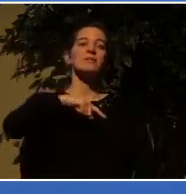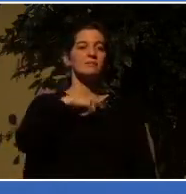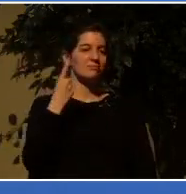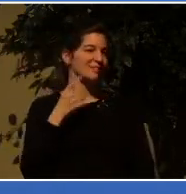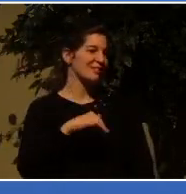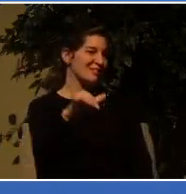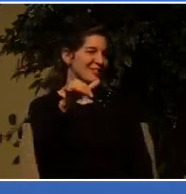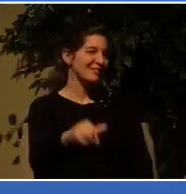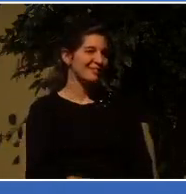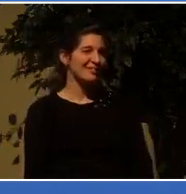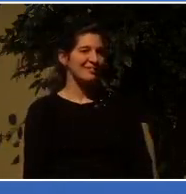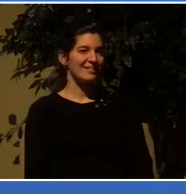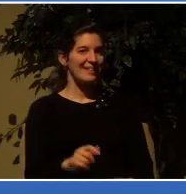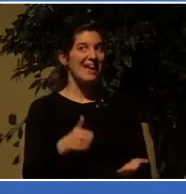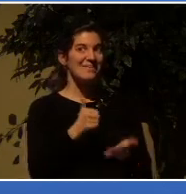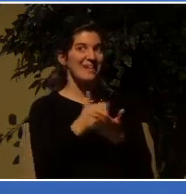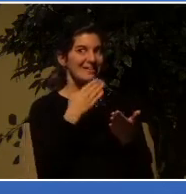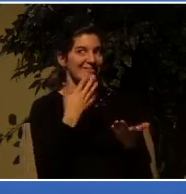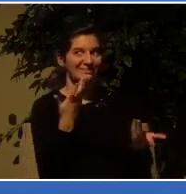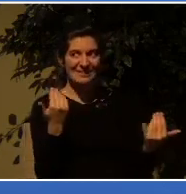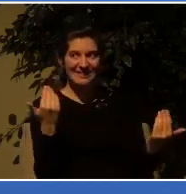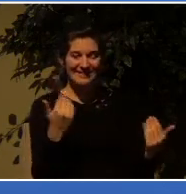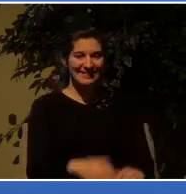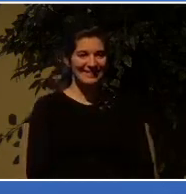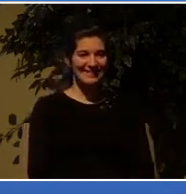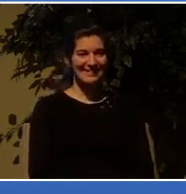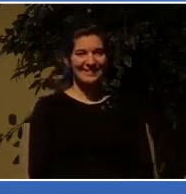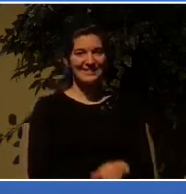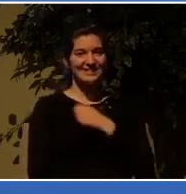An amen would be good. Amen. Thank you.